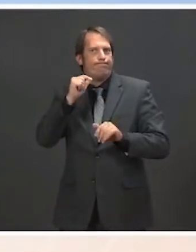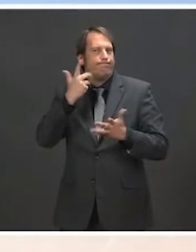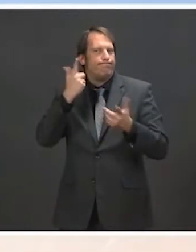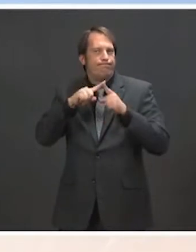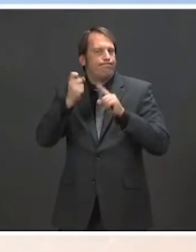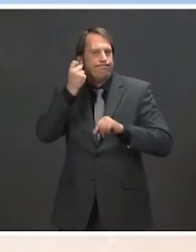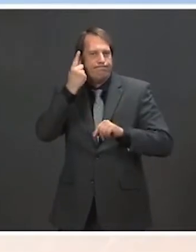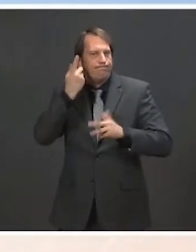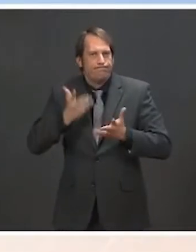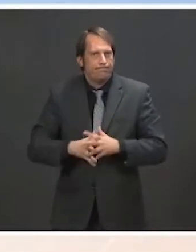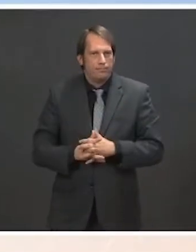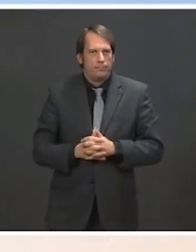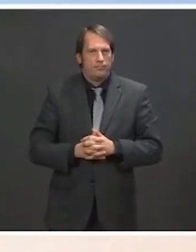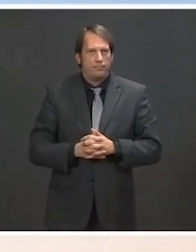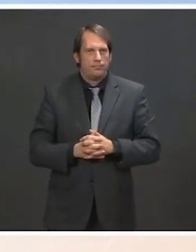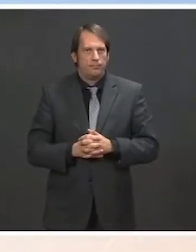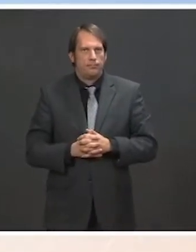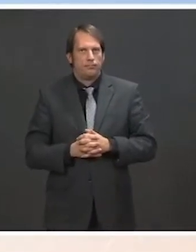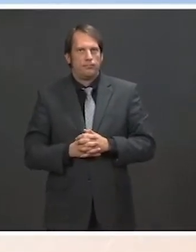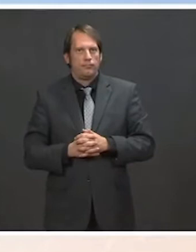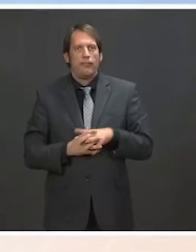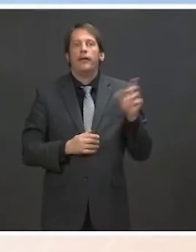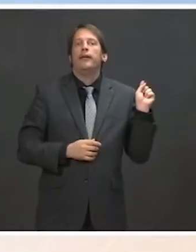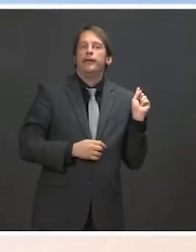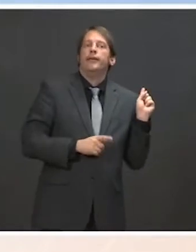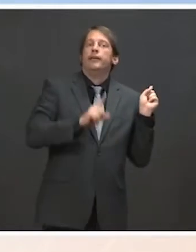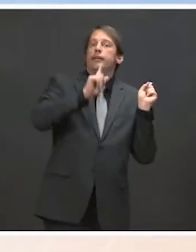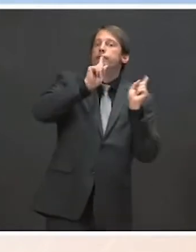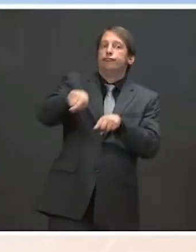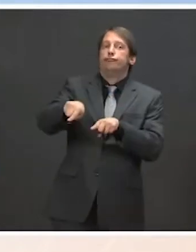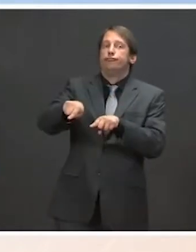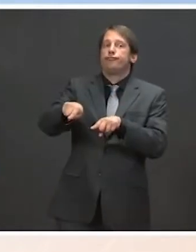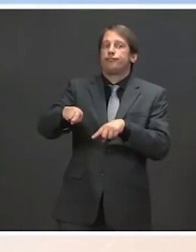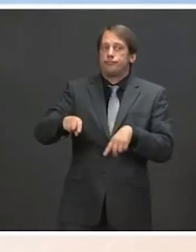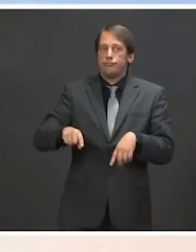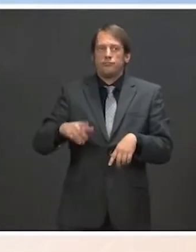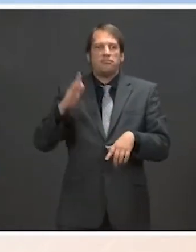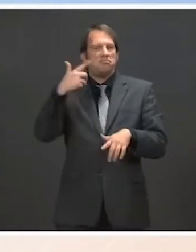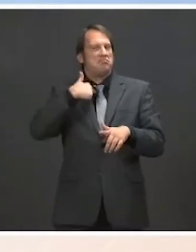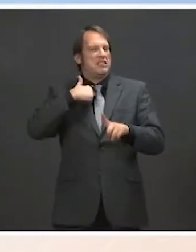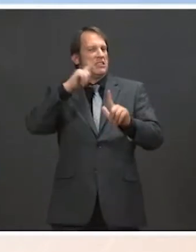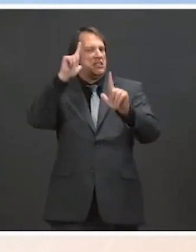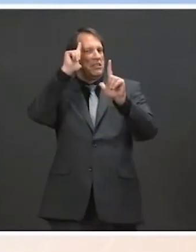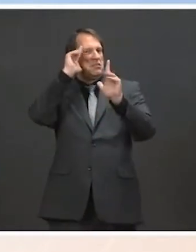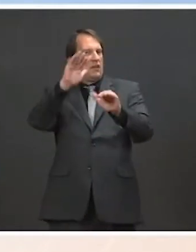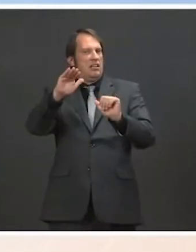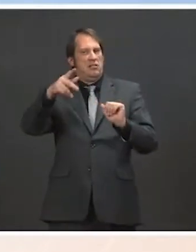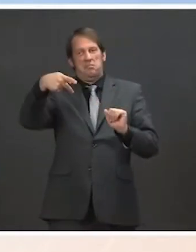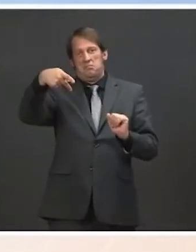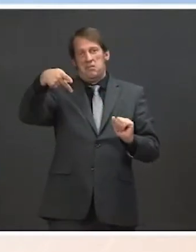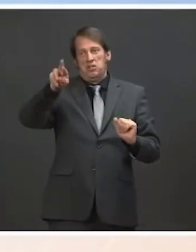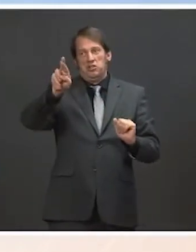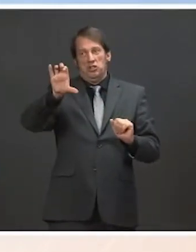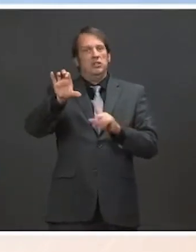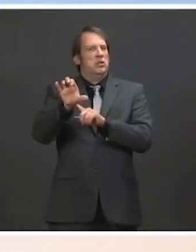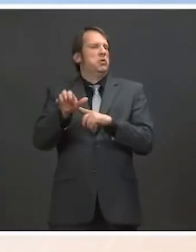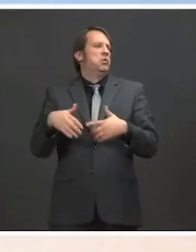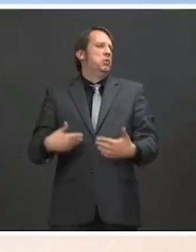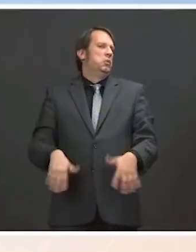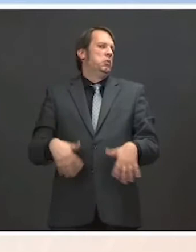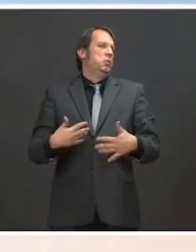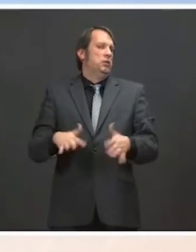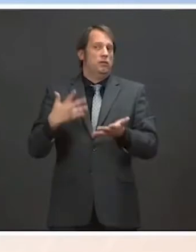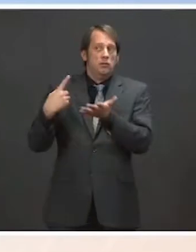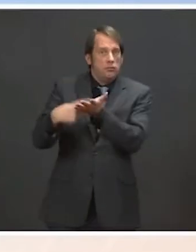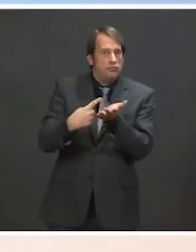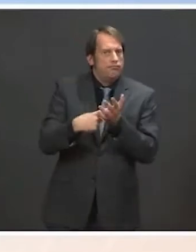we expected tough and direct talks with the PRC on a wide range of issues, and that's exactly what happened. And I know there's